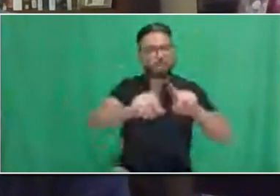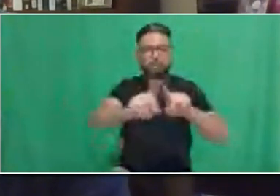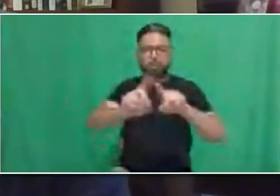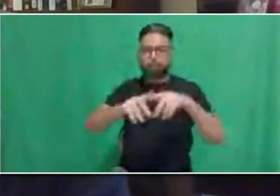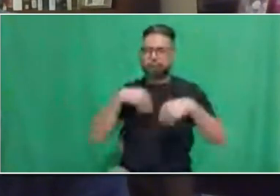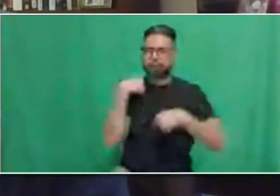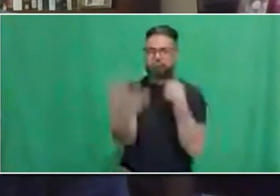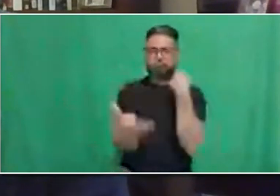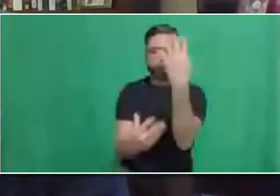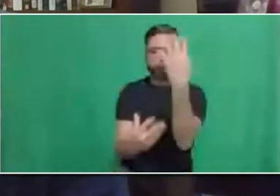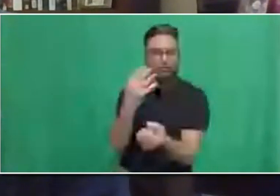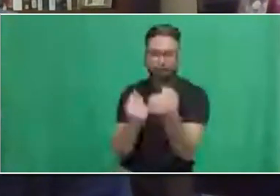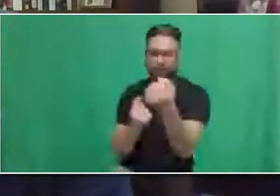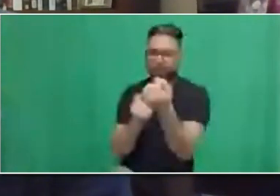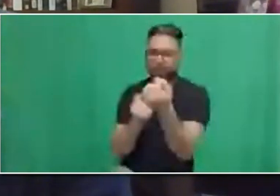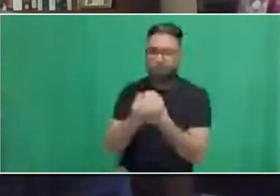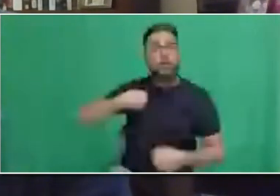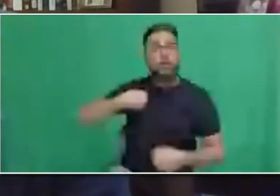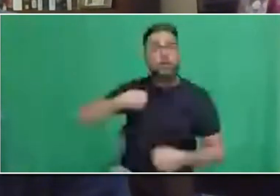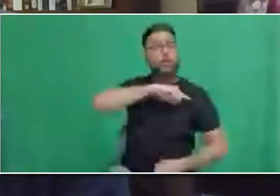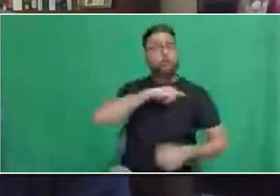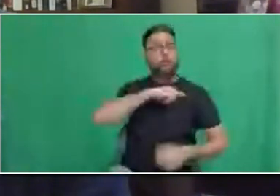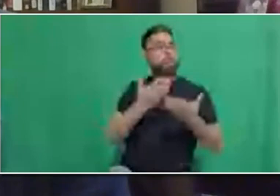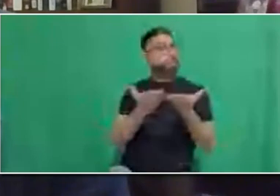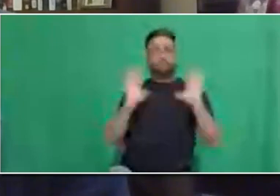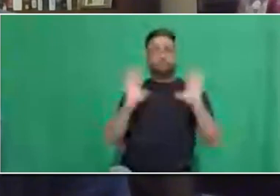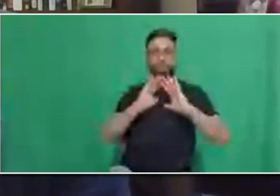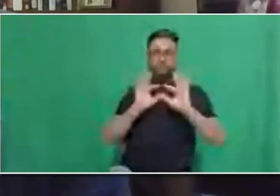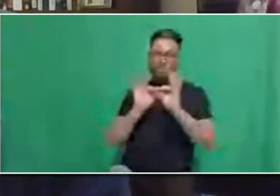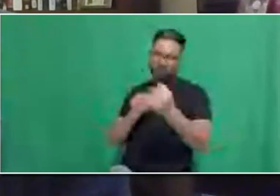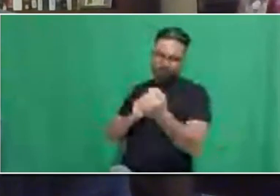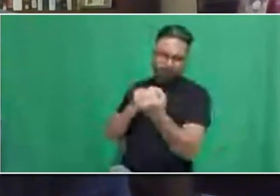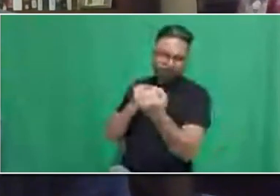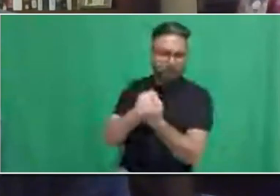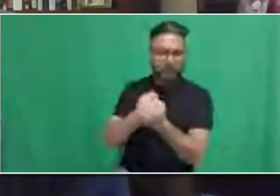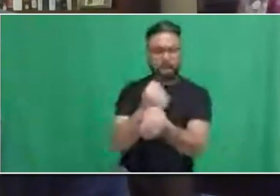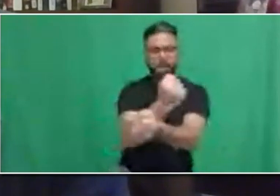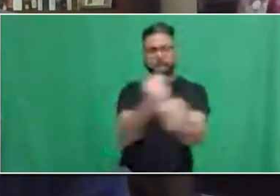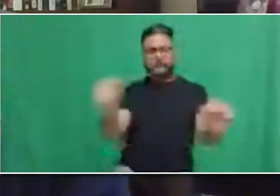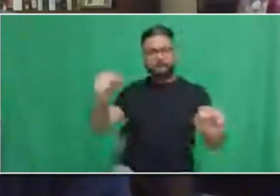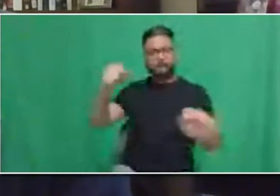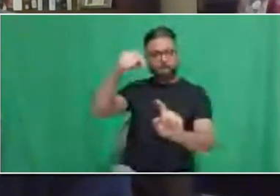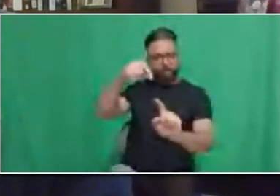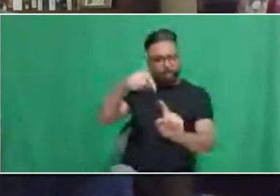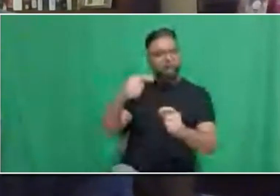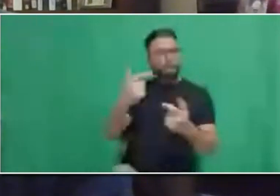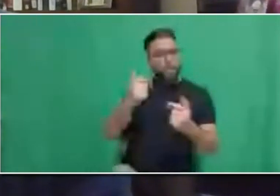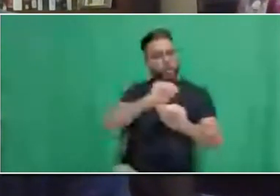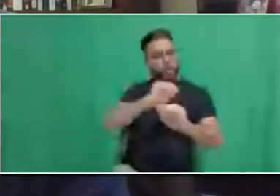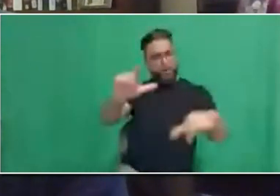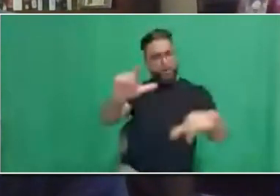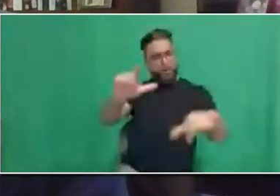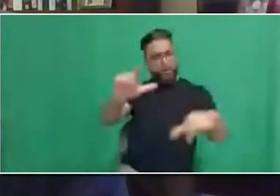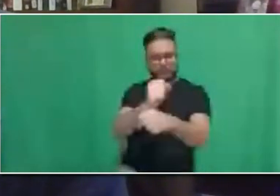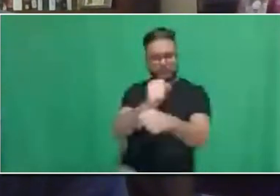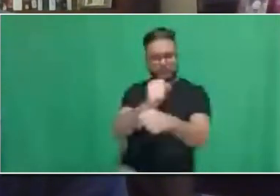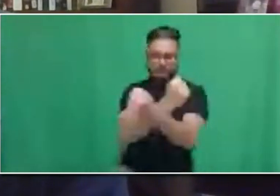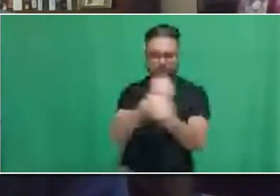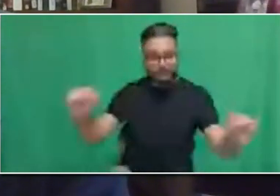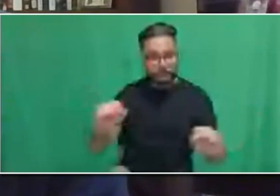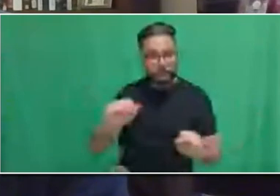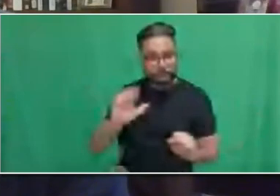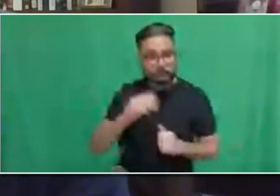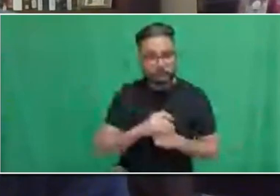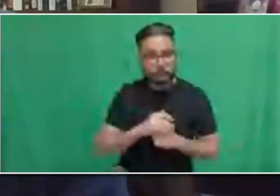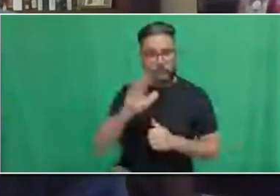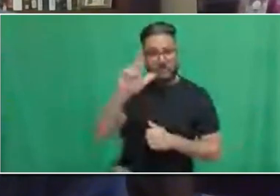safety throughout all of our workplaces. So, the TTC has mandated, as you guys all know, the use of mask and face covering on all its vehicles and property